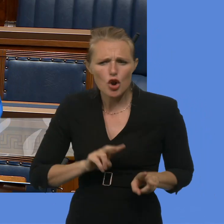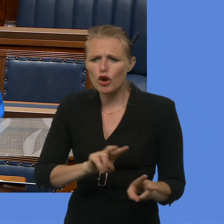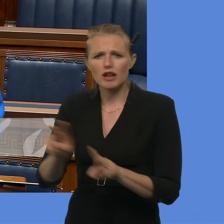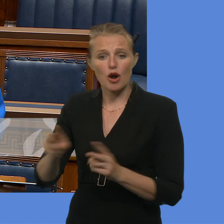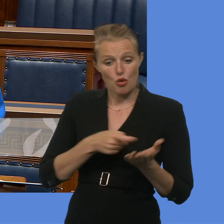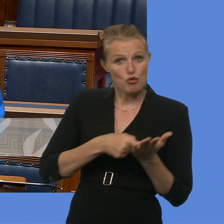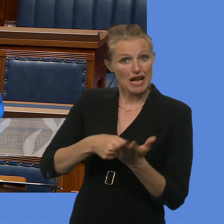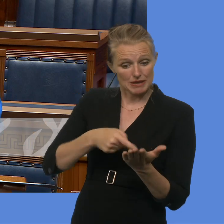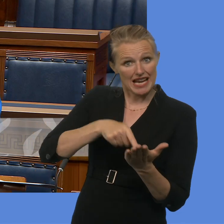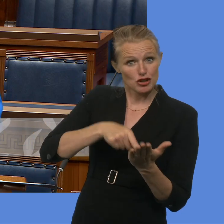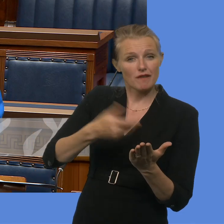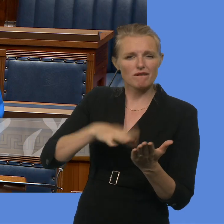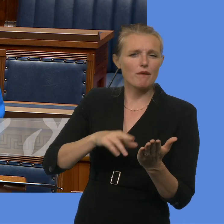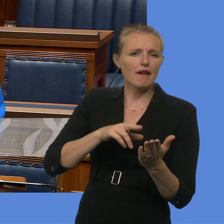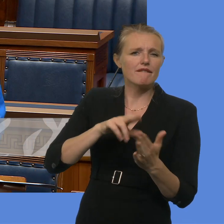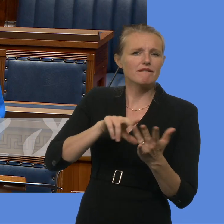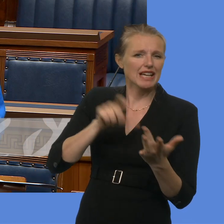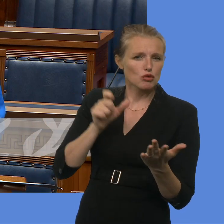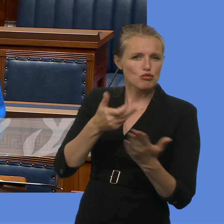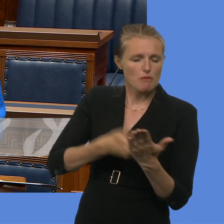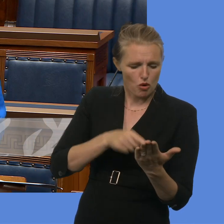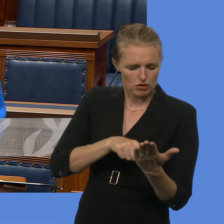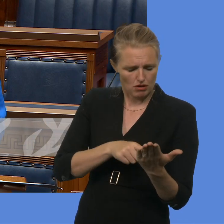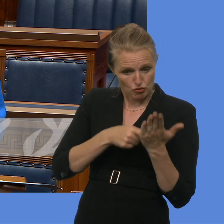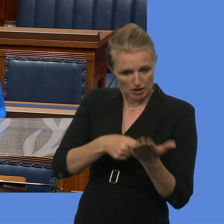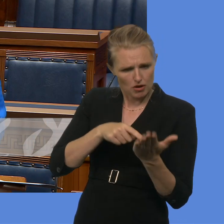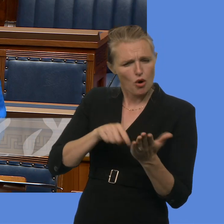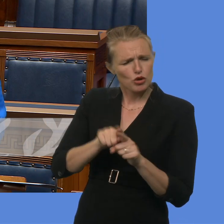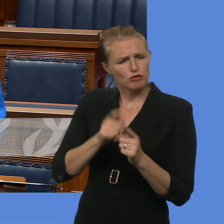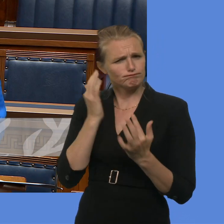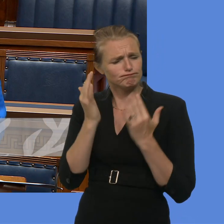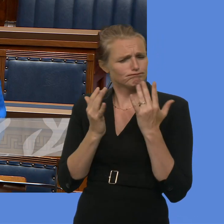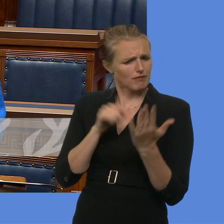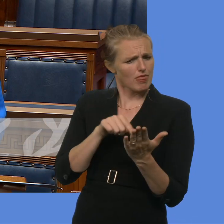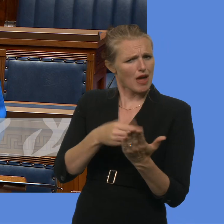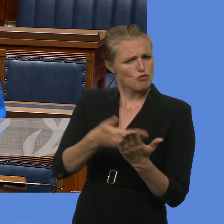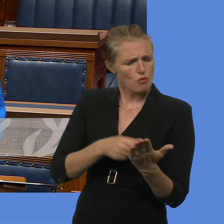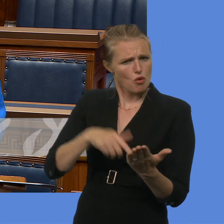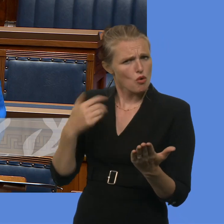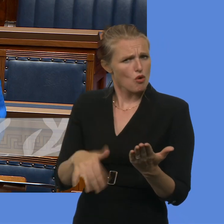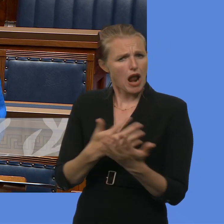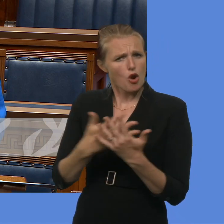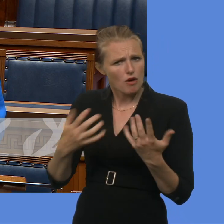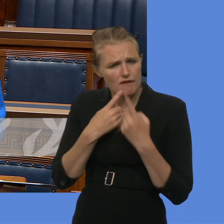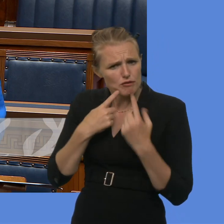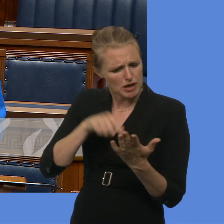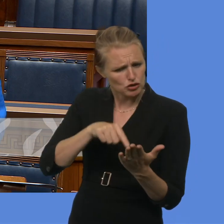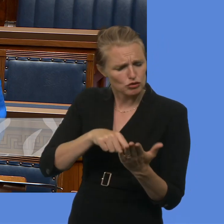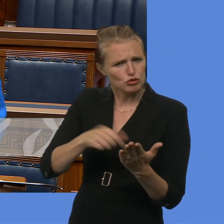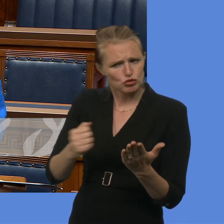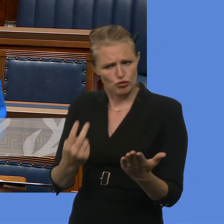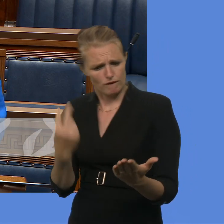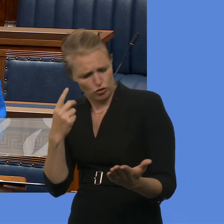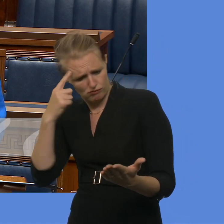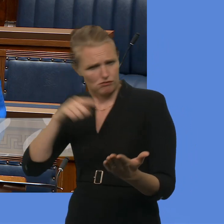coming out of the FICT report, but also the thinking and the considerations within that substantive report as well. The review is